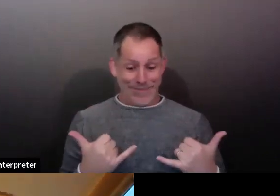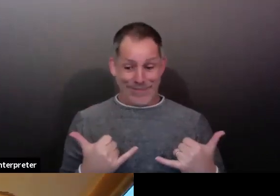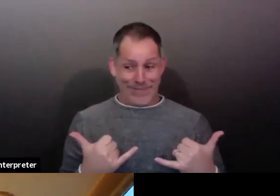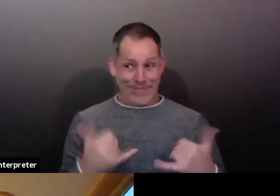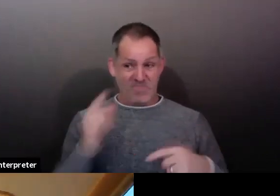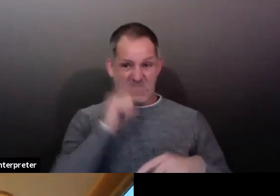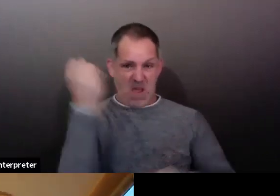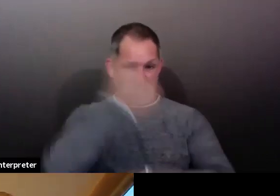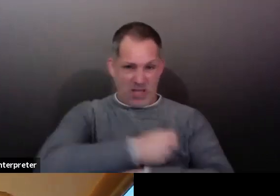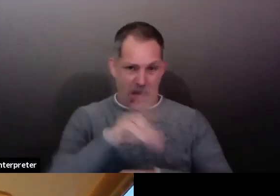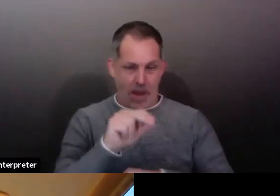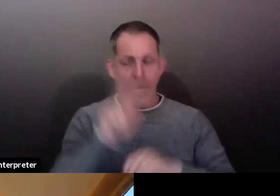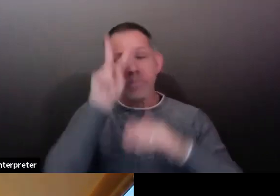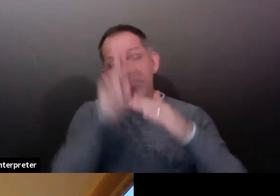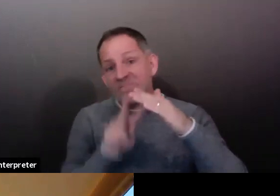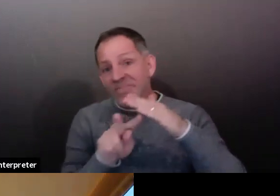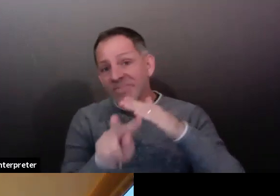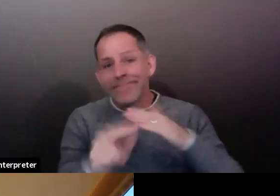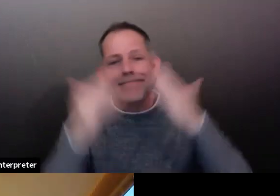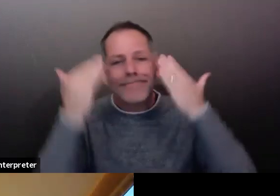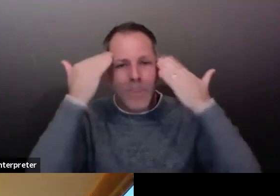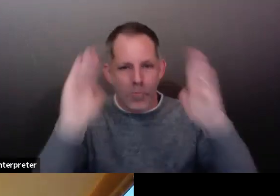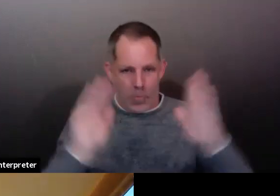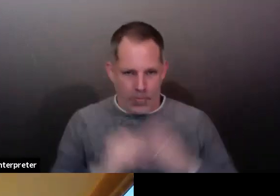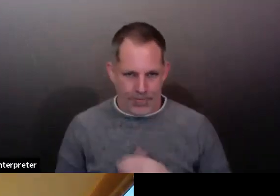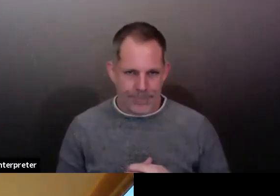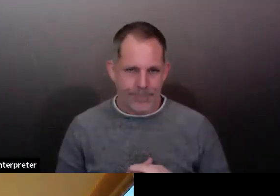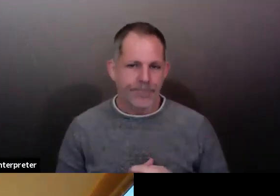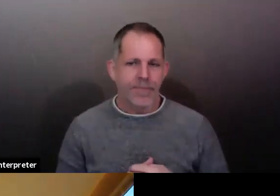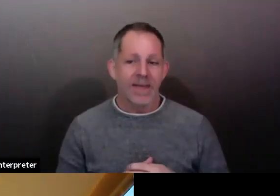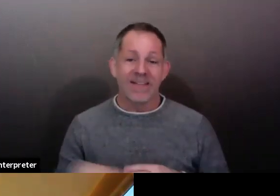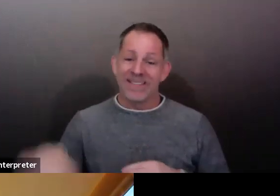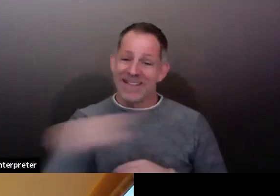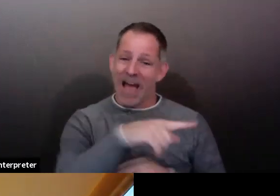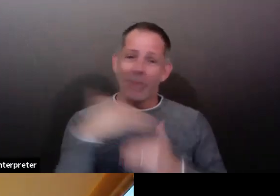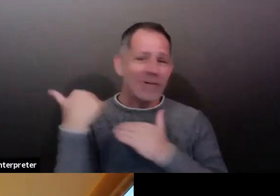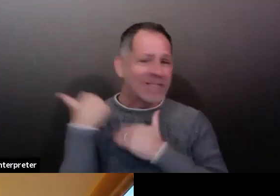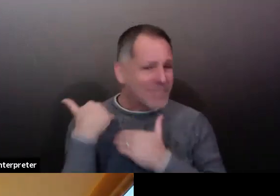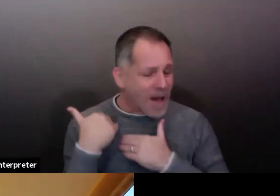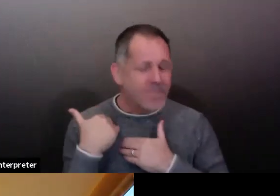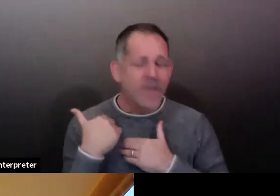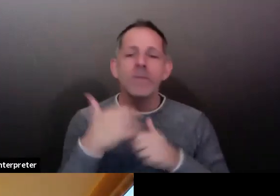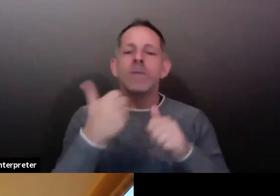in our hands right now. Let's try to avoid that that situation altogether.